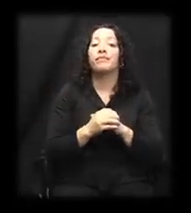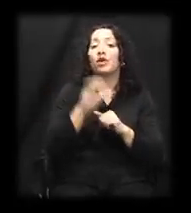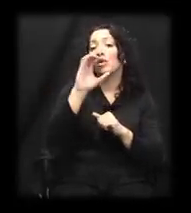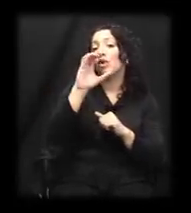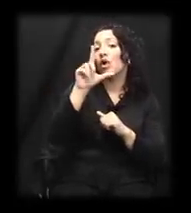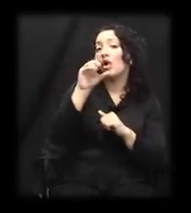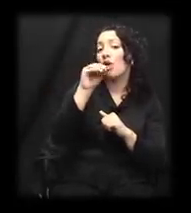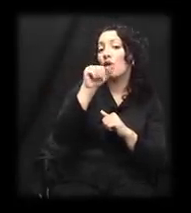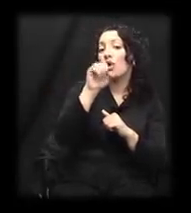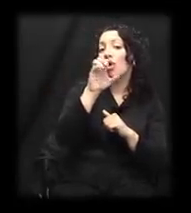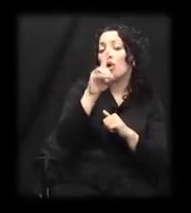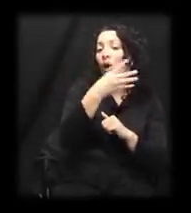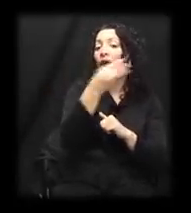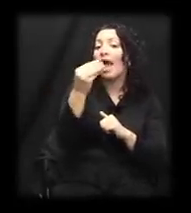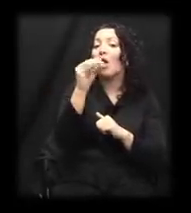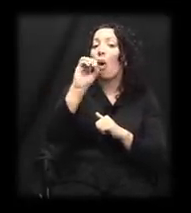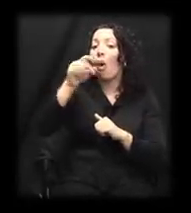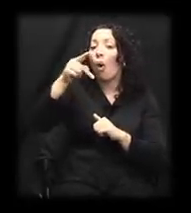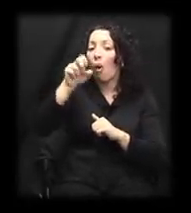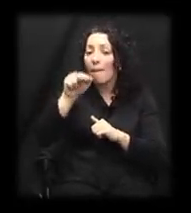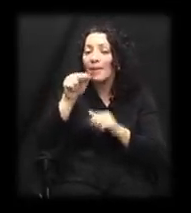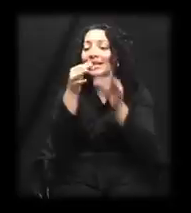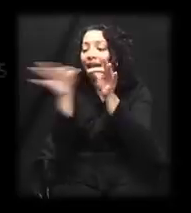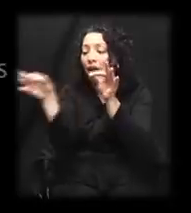Closed and open captioning.